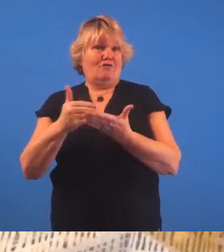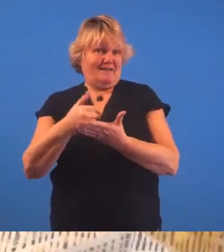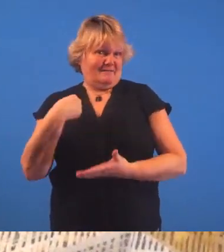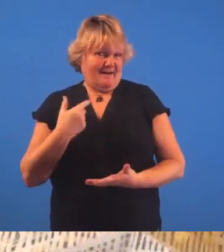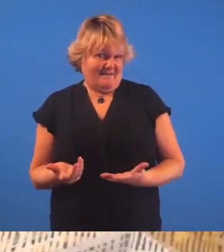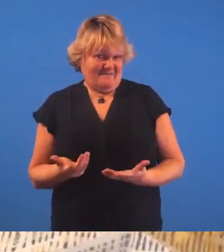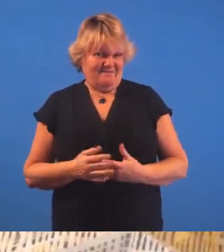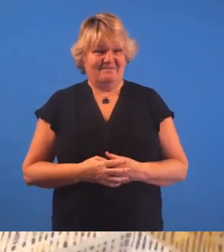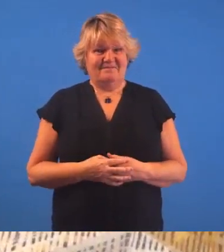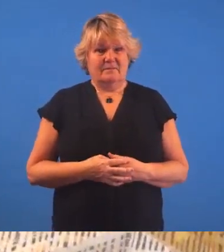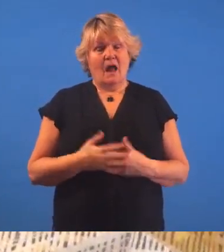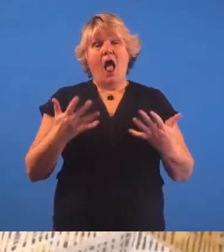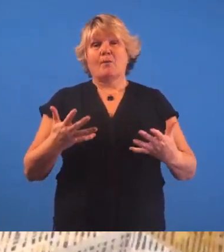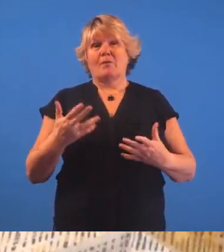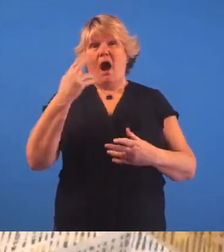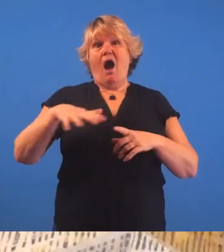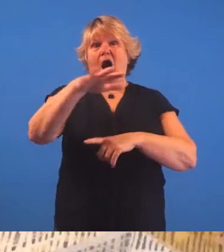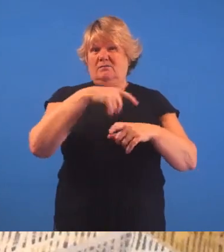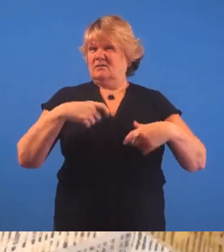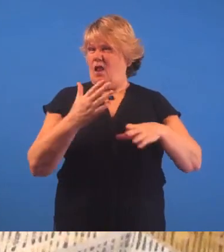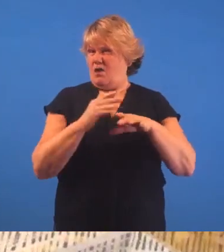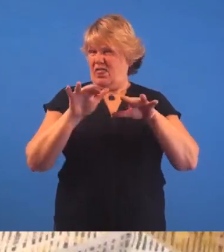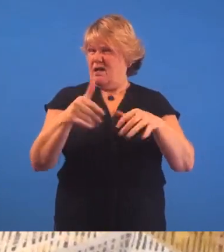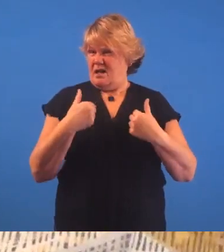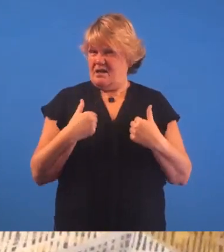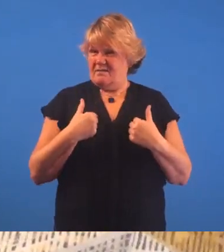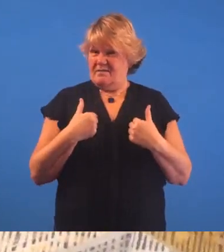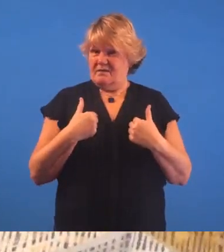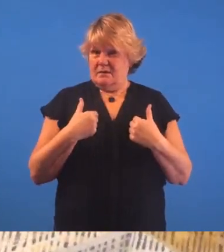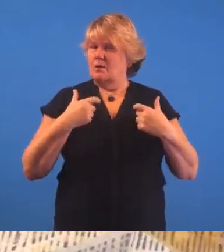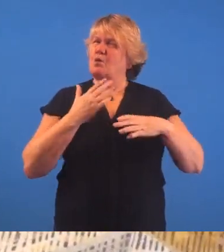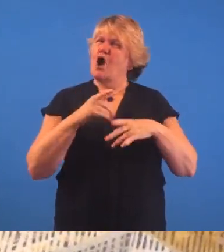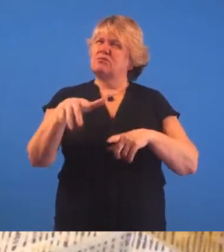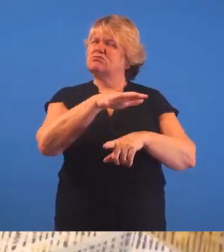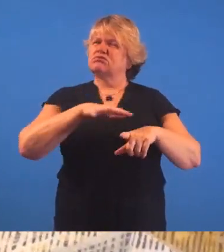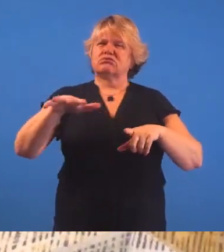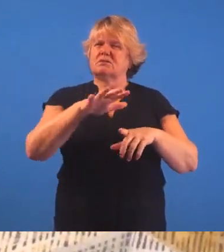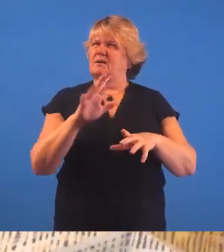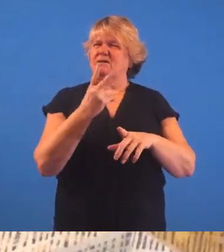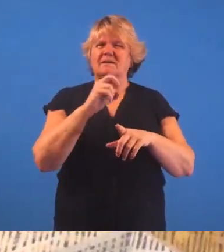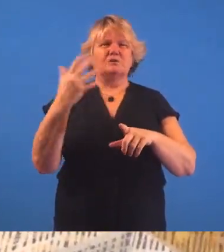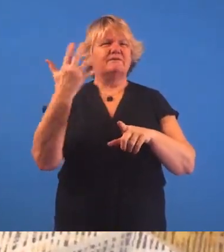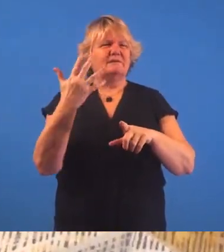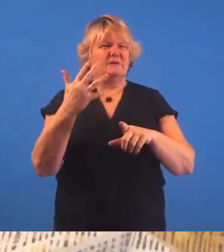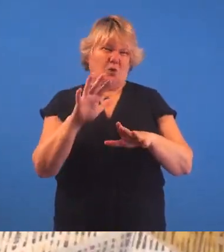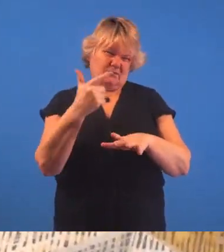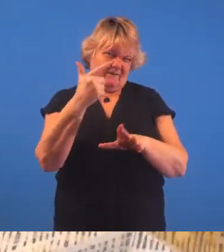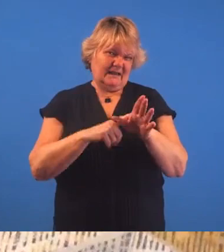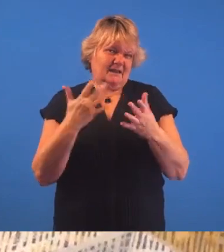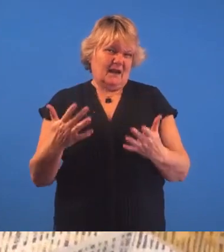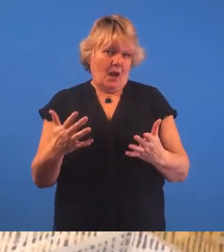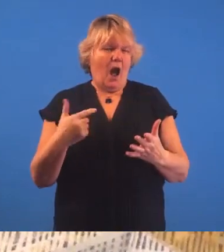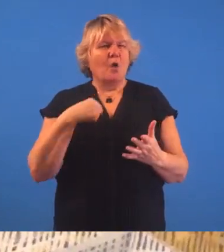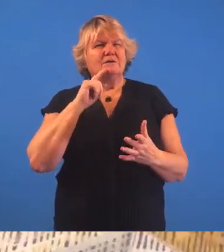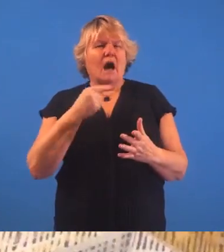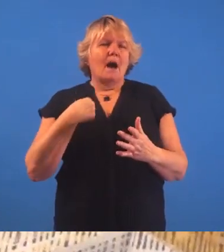and a curator currently working in the art still. I've been working in the art since 2015 so for about seven years